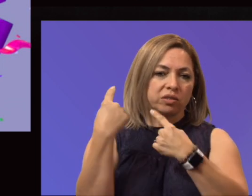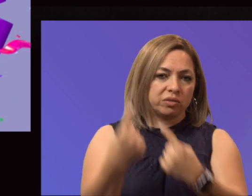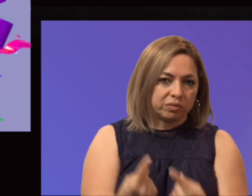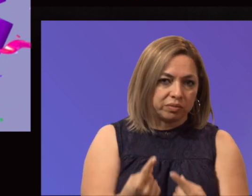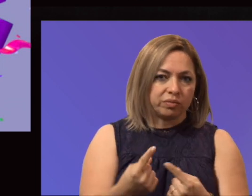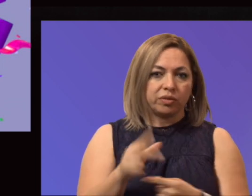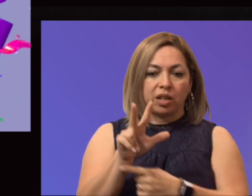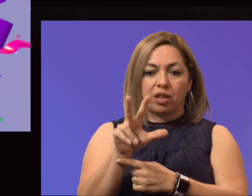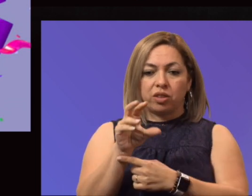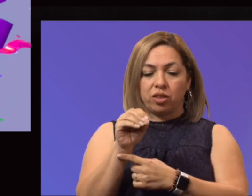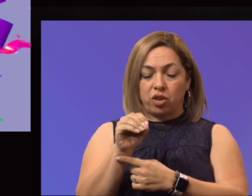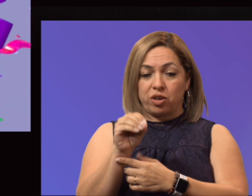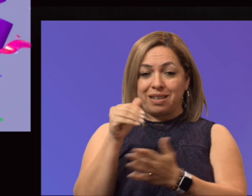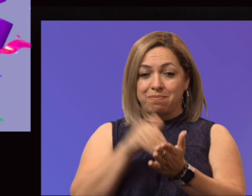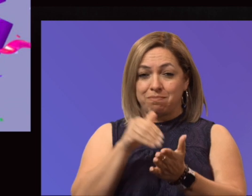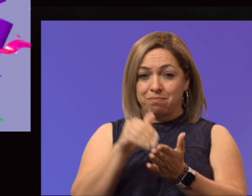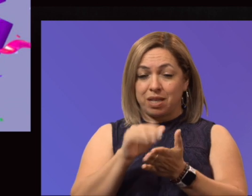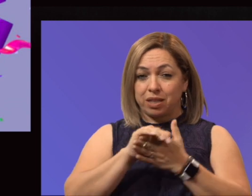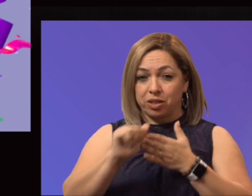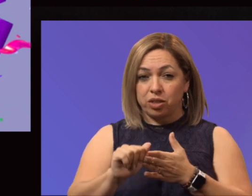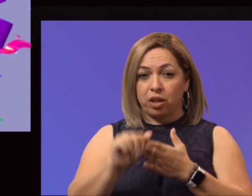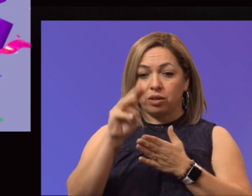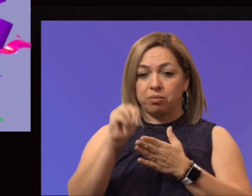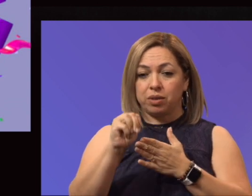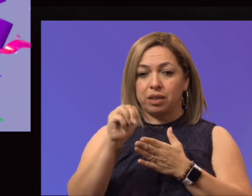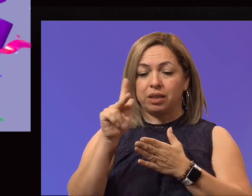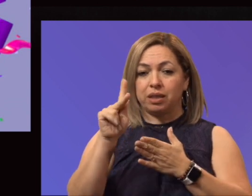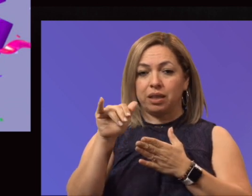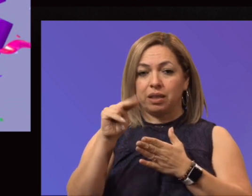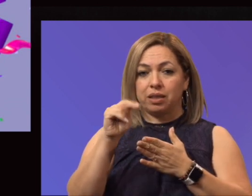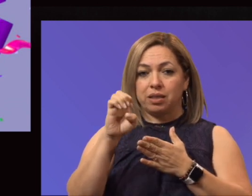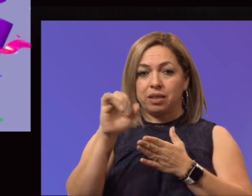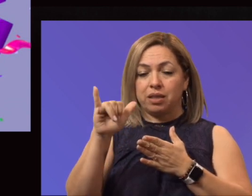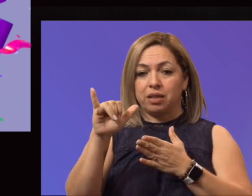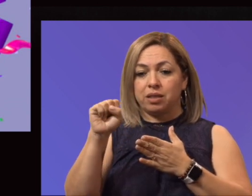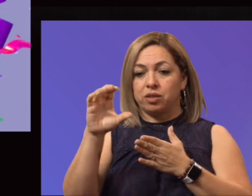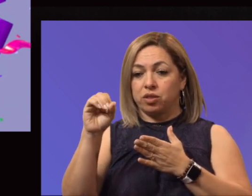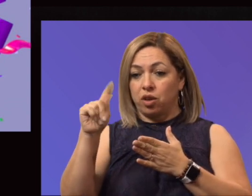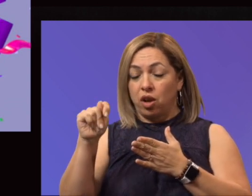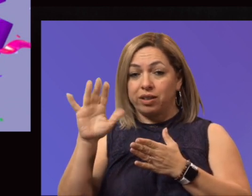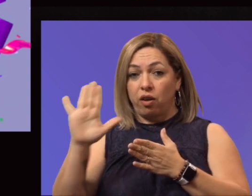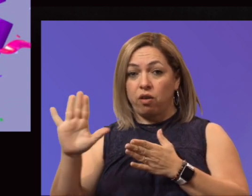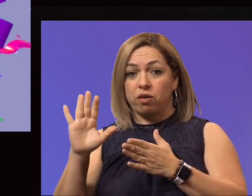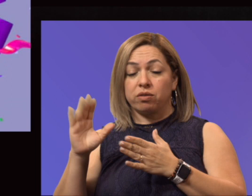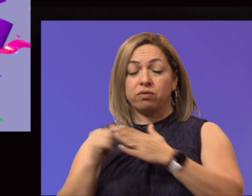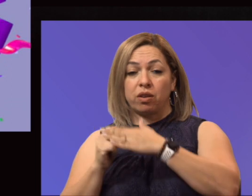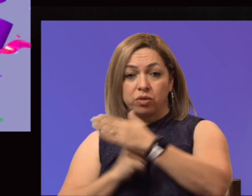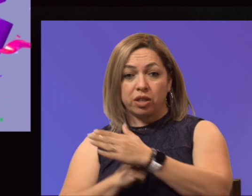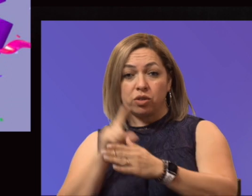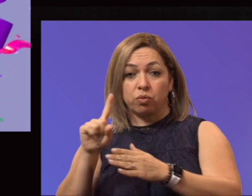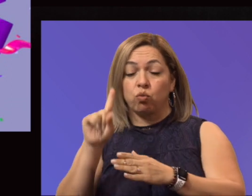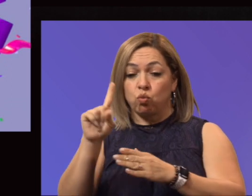donation from Mackenzie Scott and her foundation. We were one of eight community colleges in Texas who received a gift from Ms.